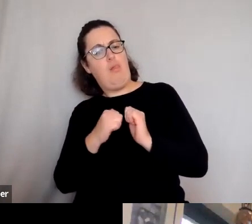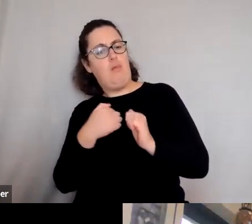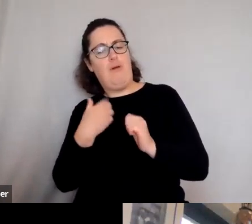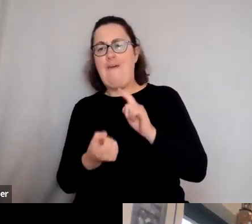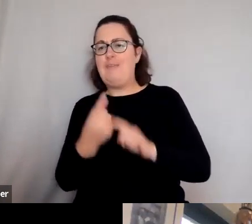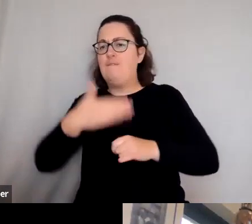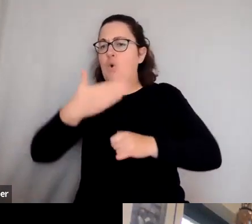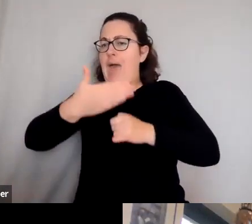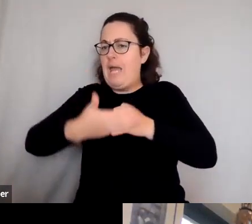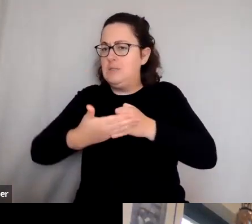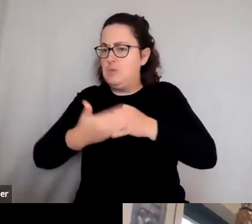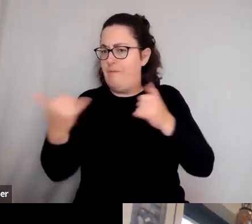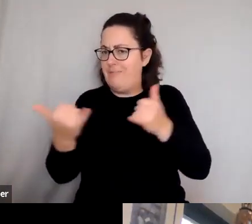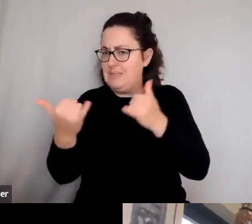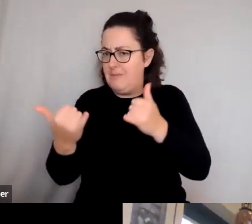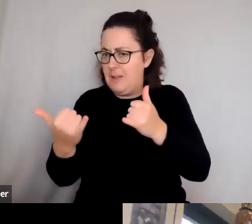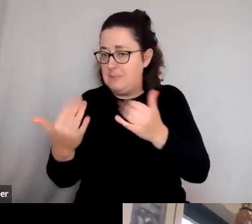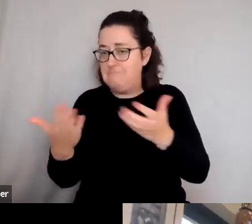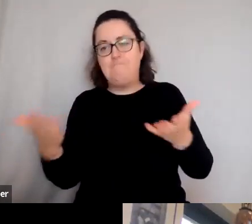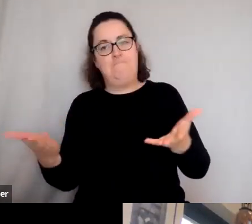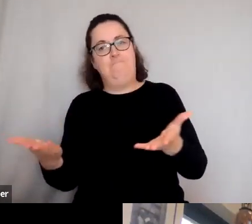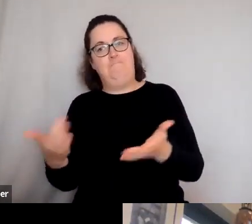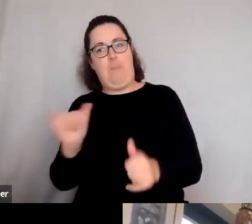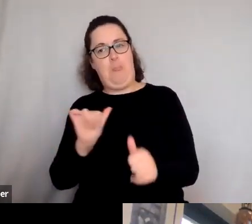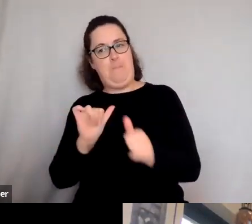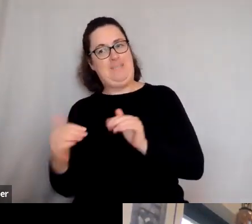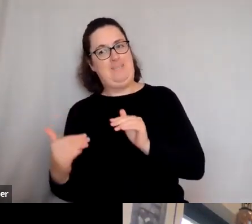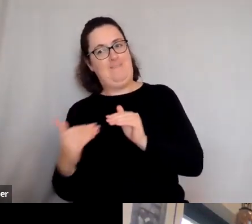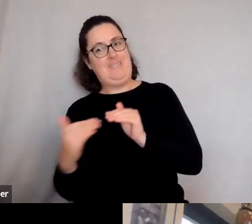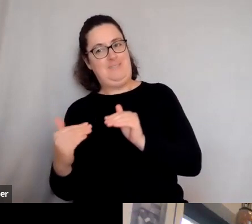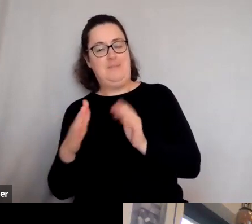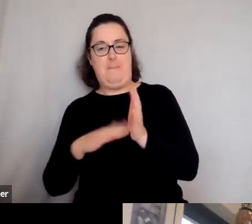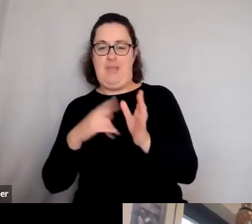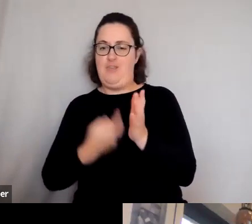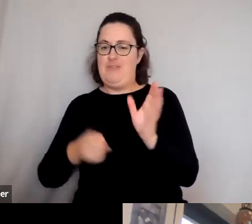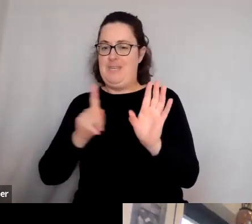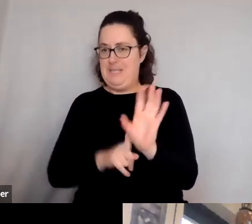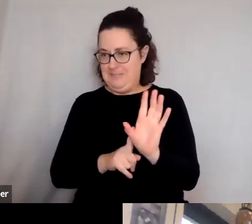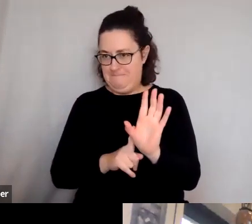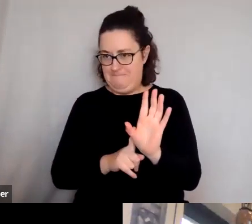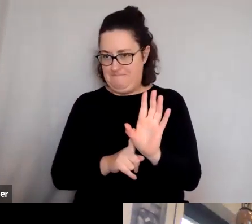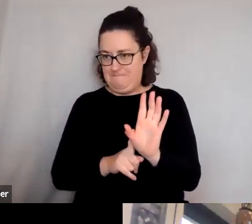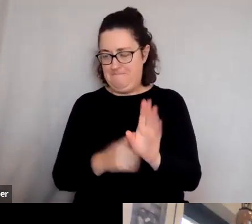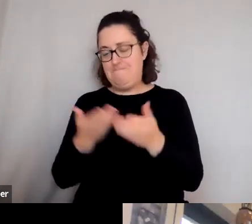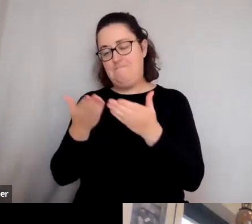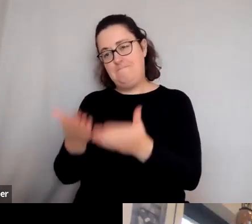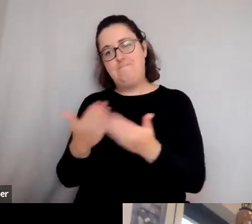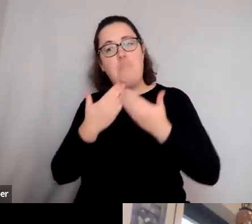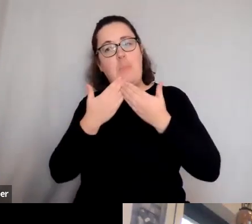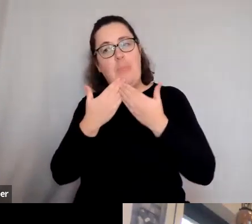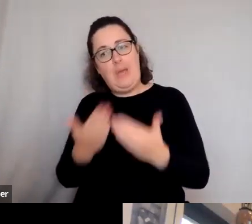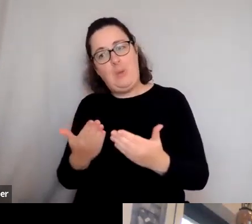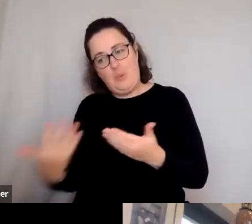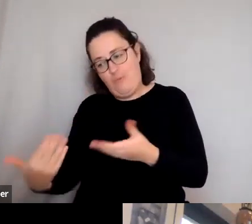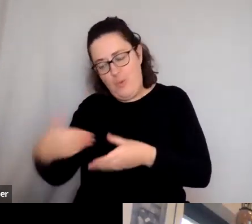can't think of anybody better. So without further ado, Mary, first of all, thank you. And thank you for being part of